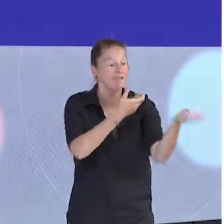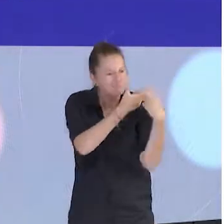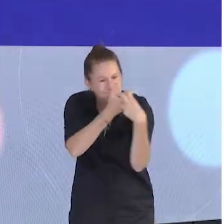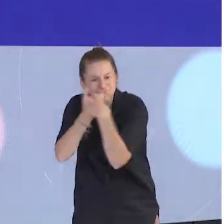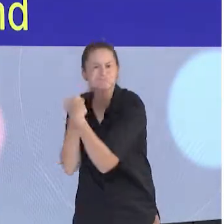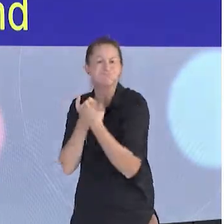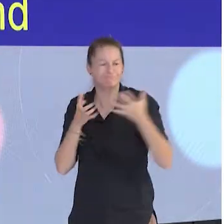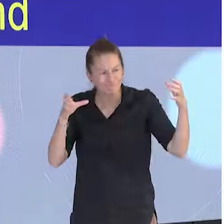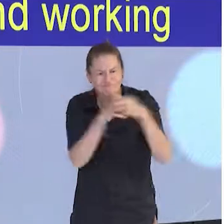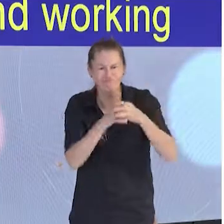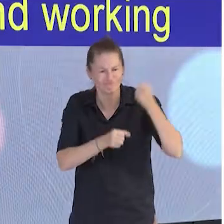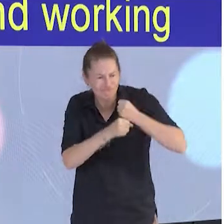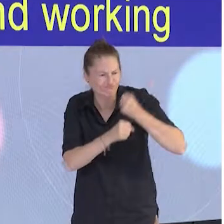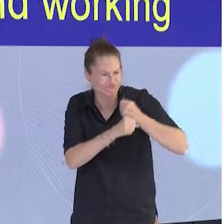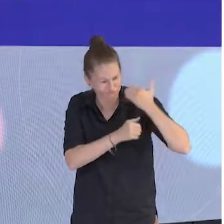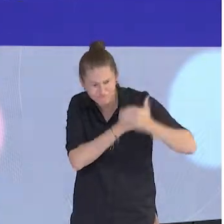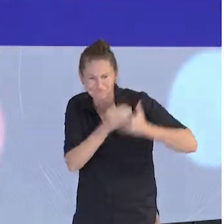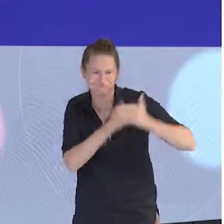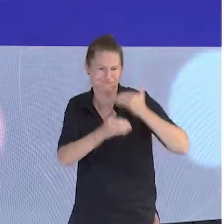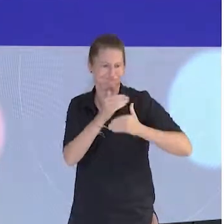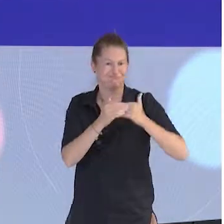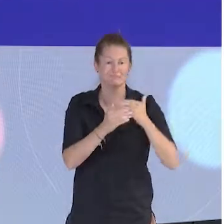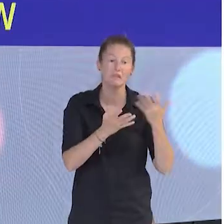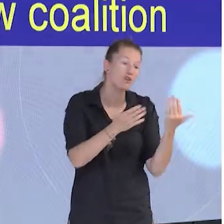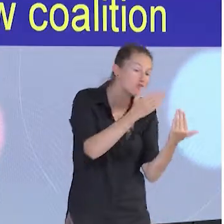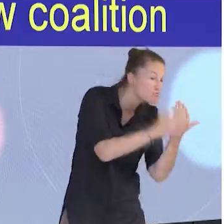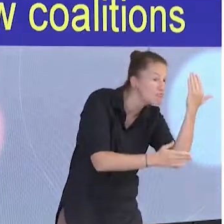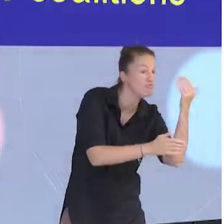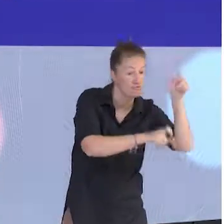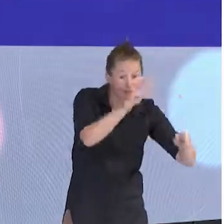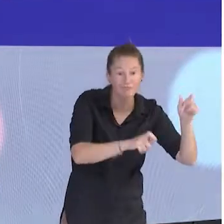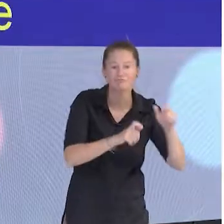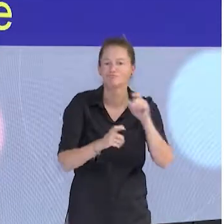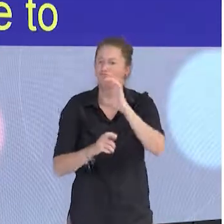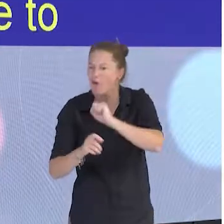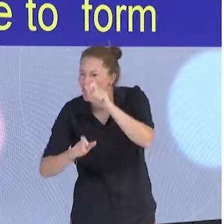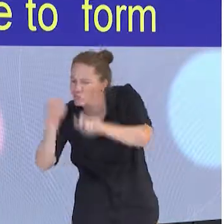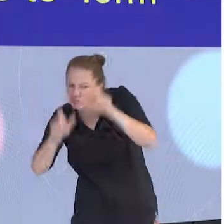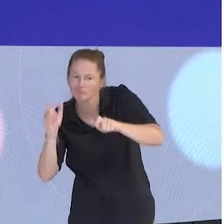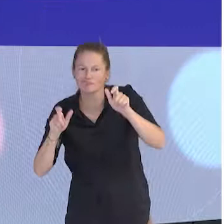together in old and new coalitions that we have been able to form here at the forum.